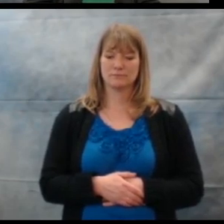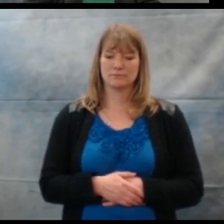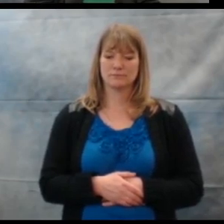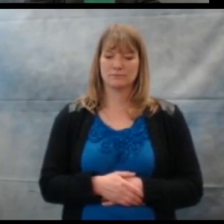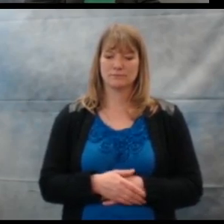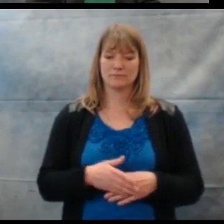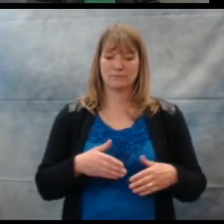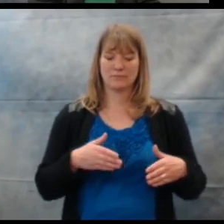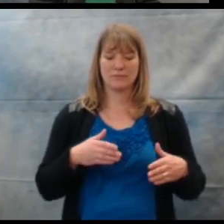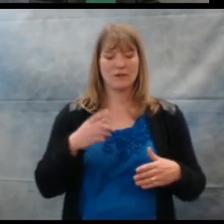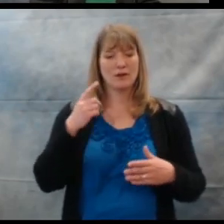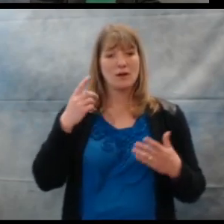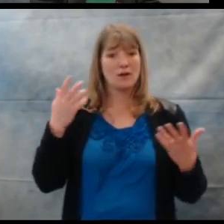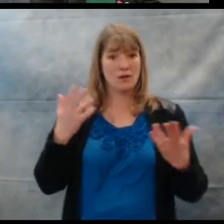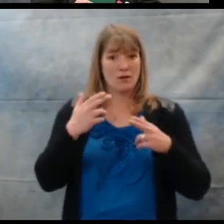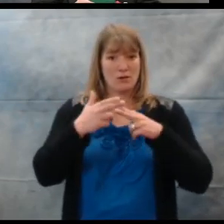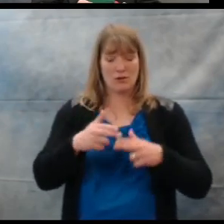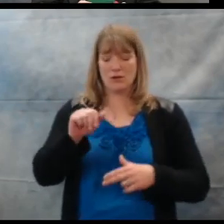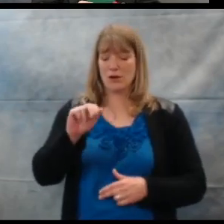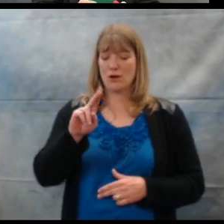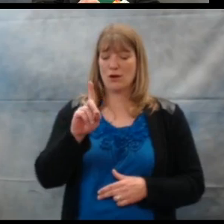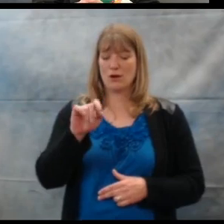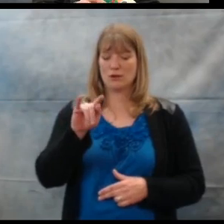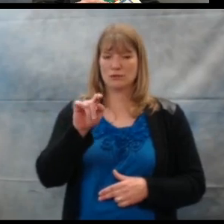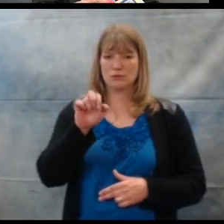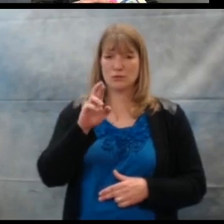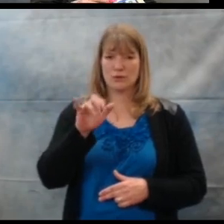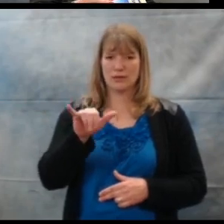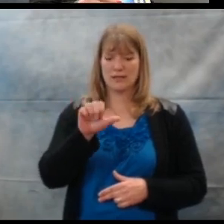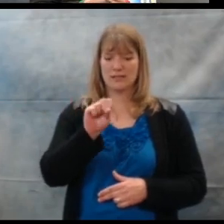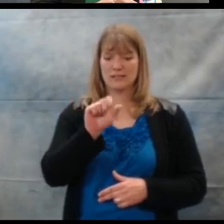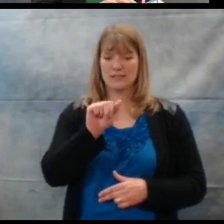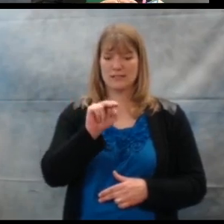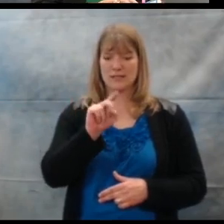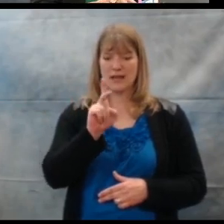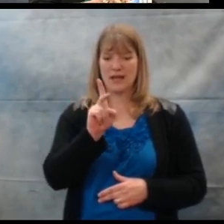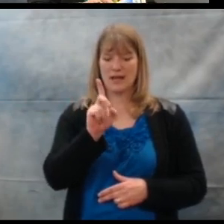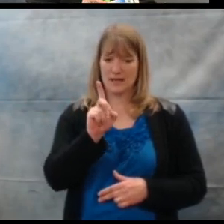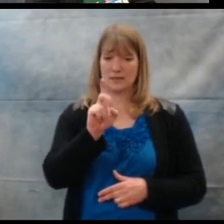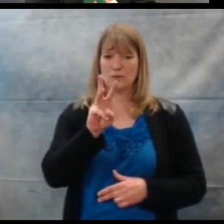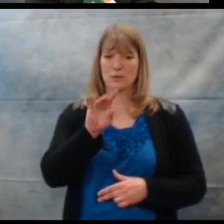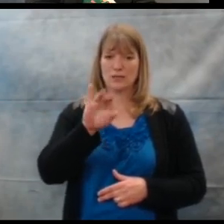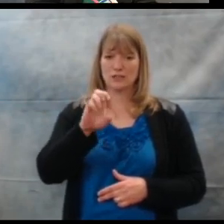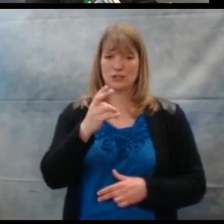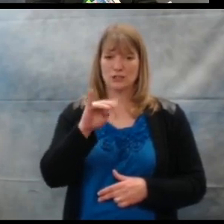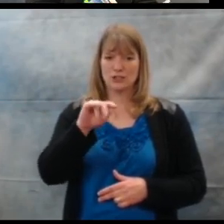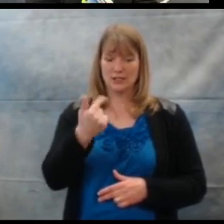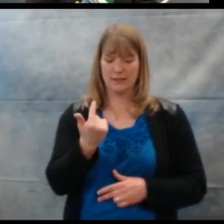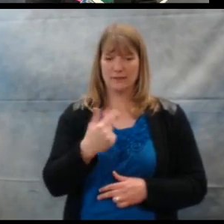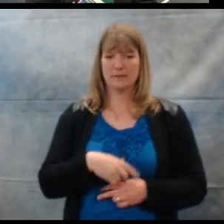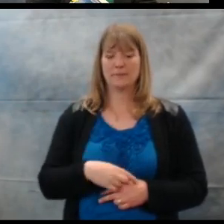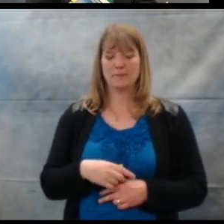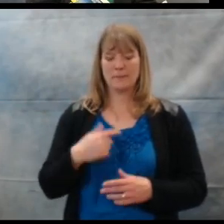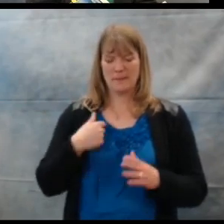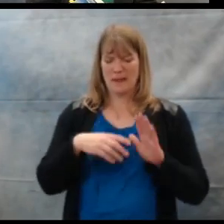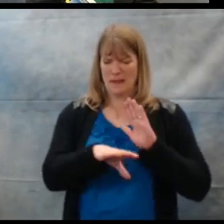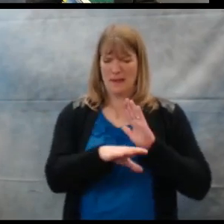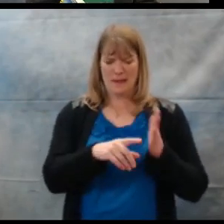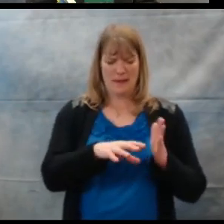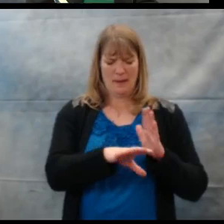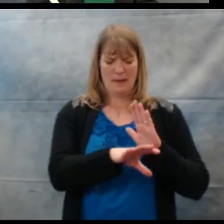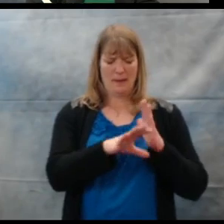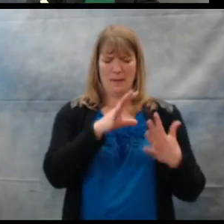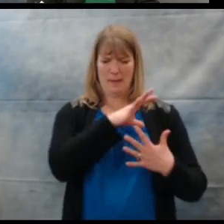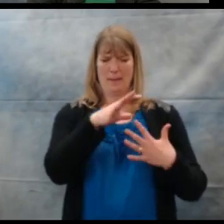The technique of auditory sandwiching I picked in this book on the page where there